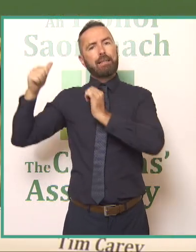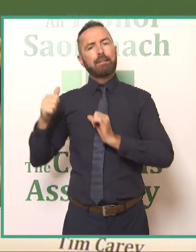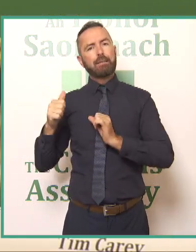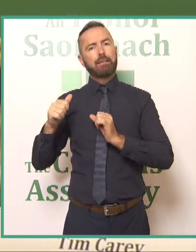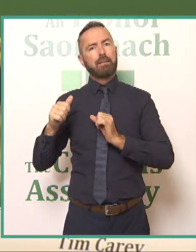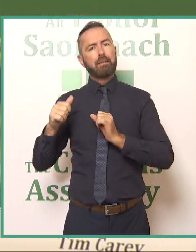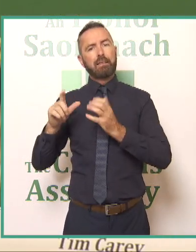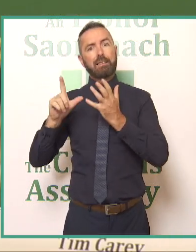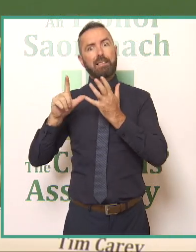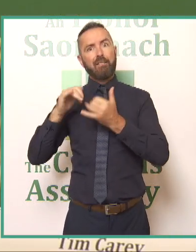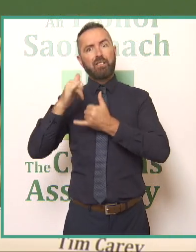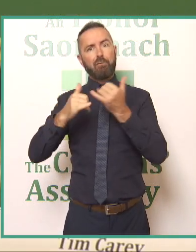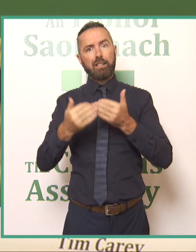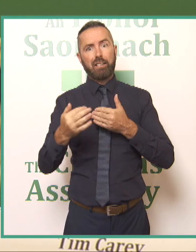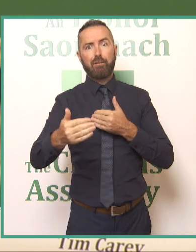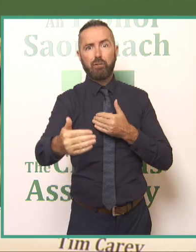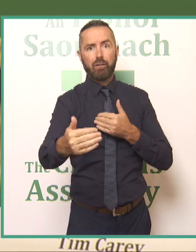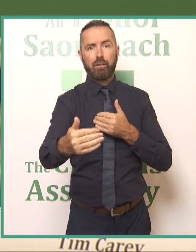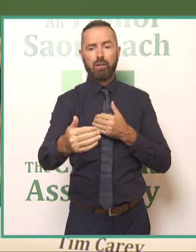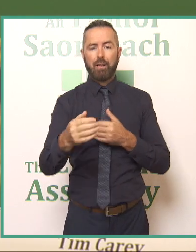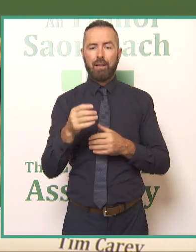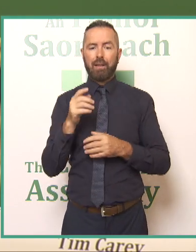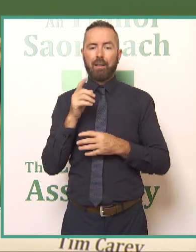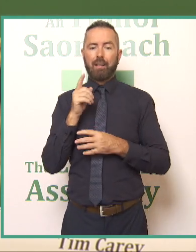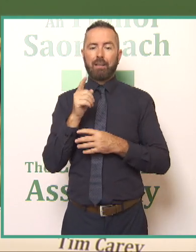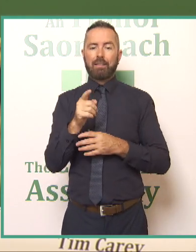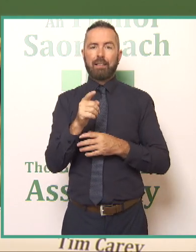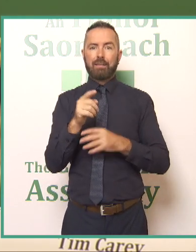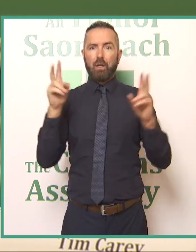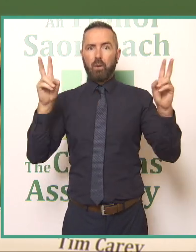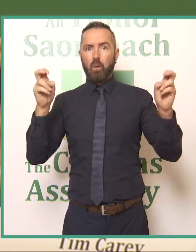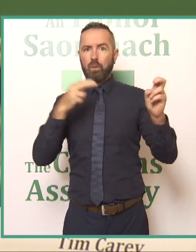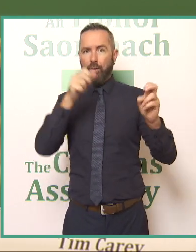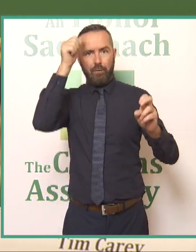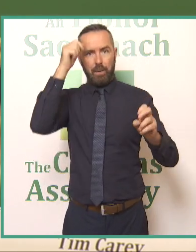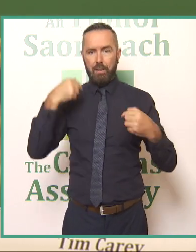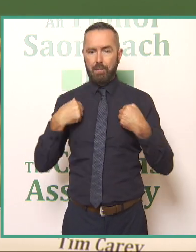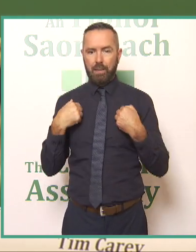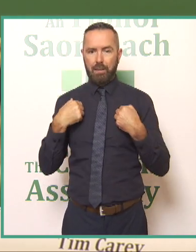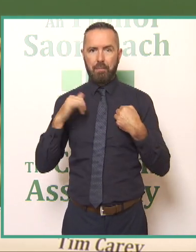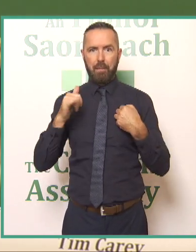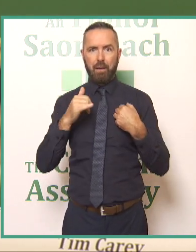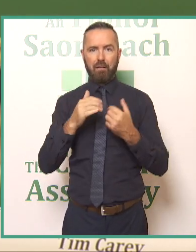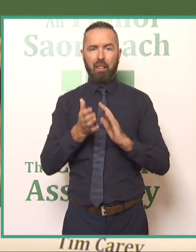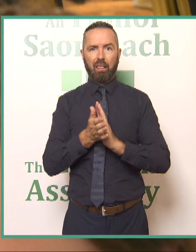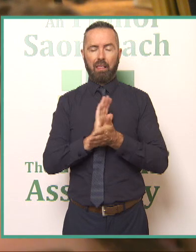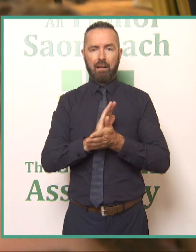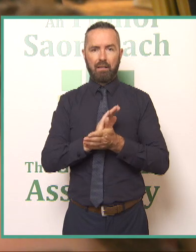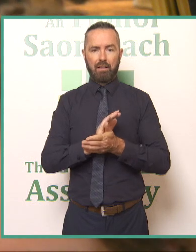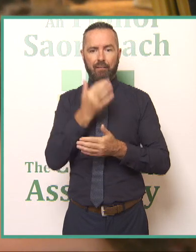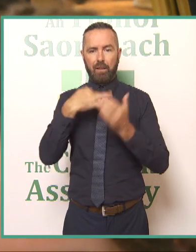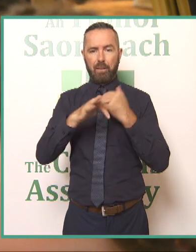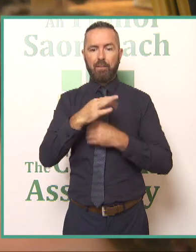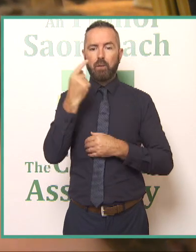down the line and this shanical which is not familiar to me but it's and I'll probably make a hames of it now but forgive me if I do